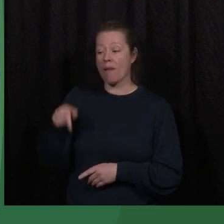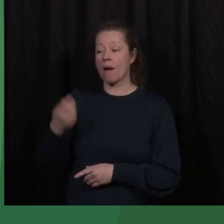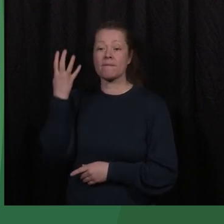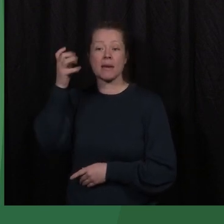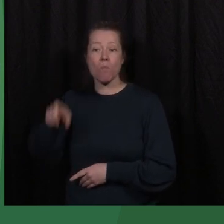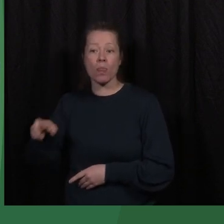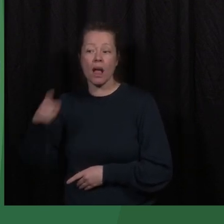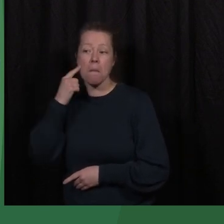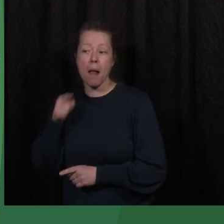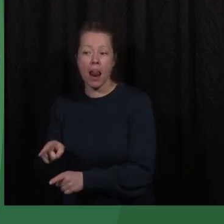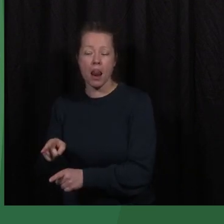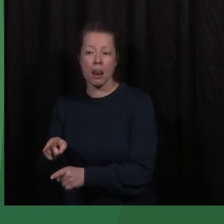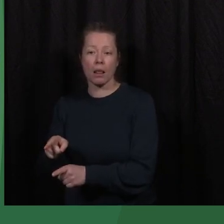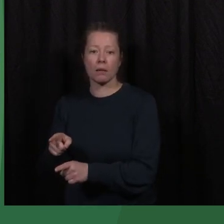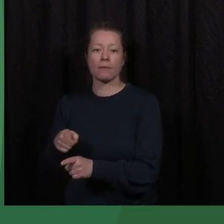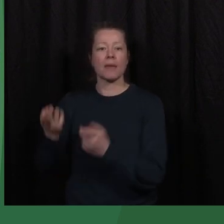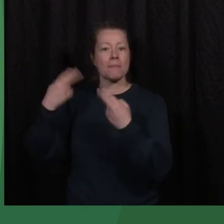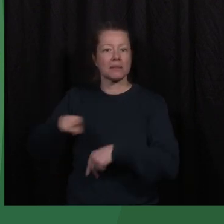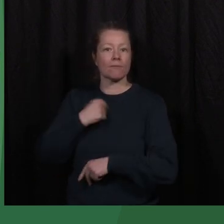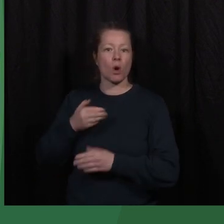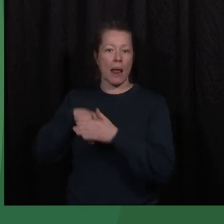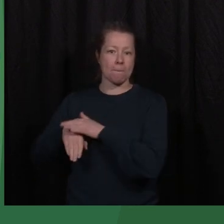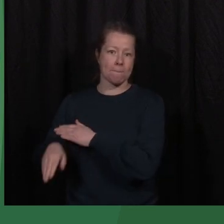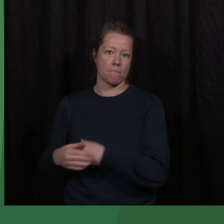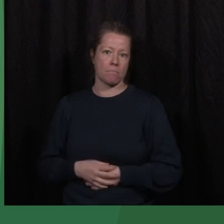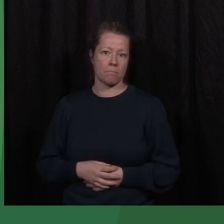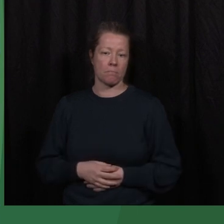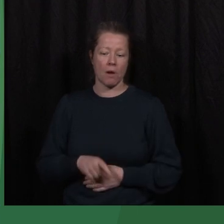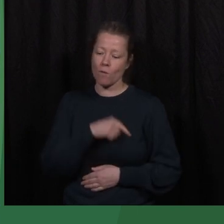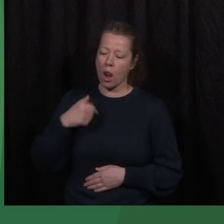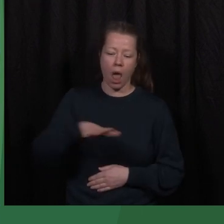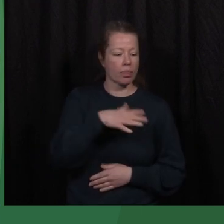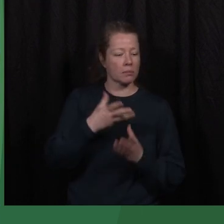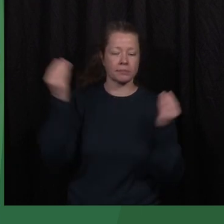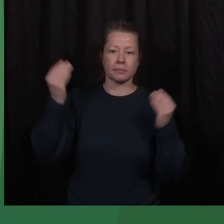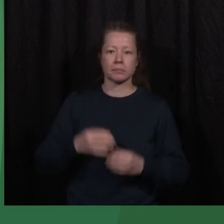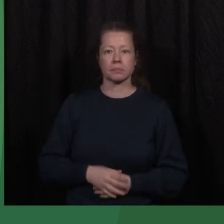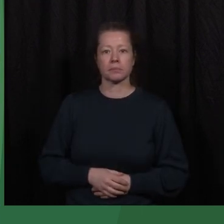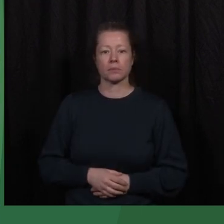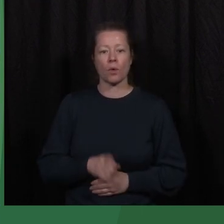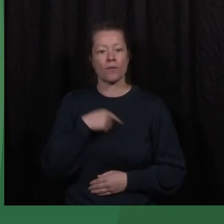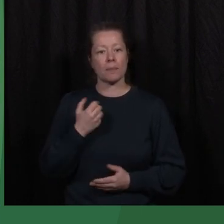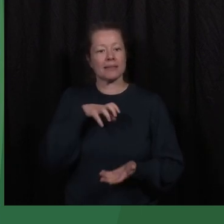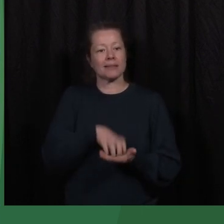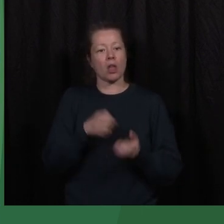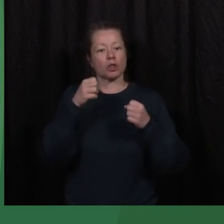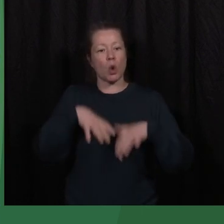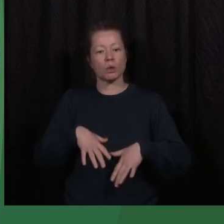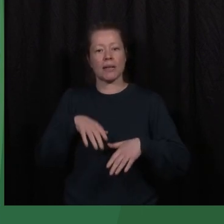we lost our homes, we lost our country, and we became stateless refugees.